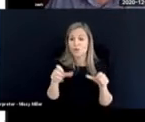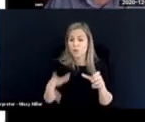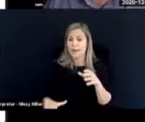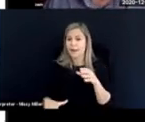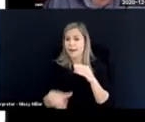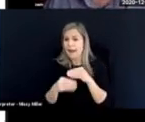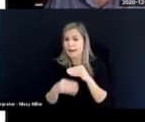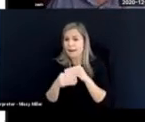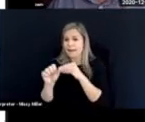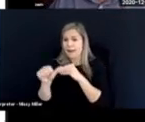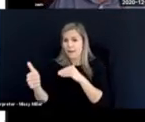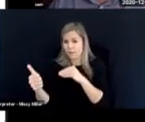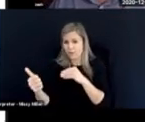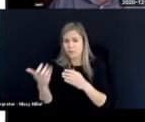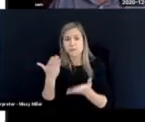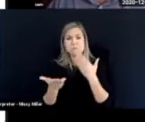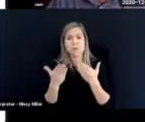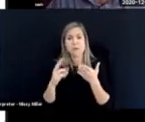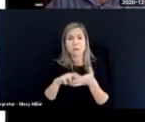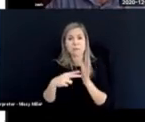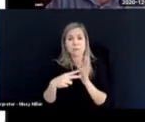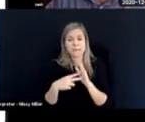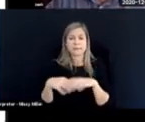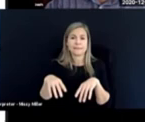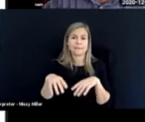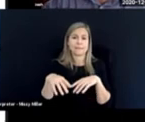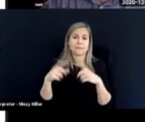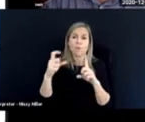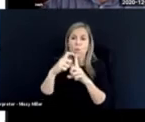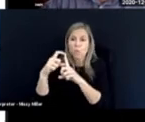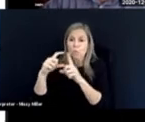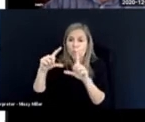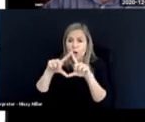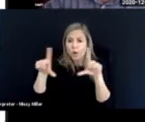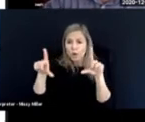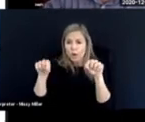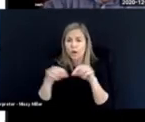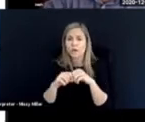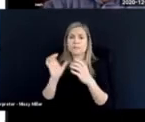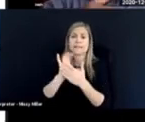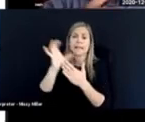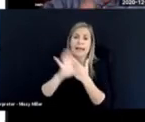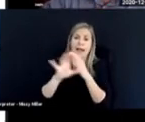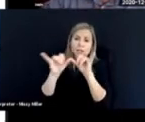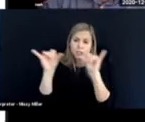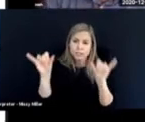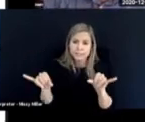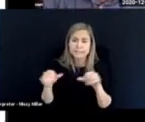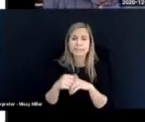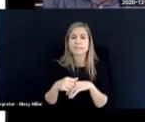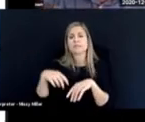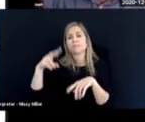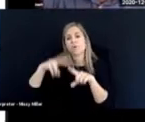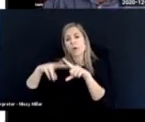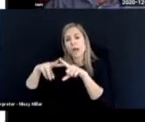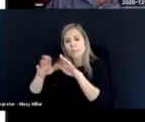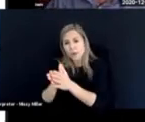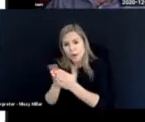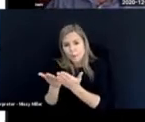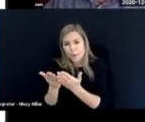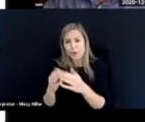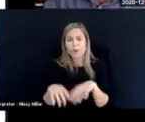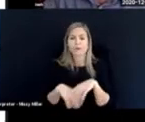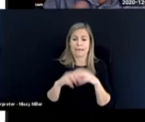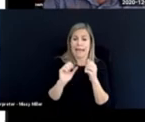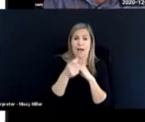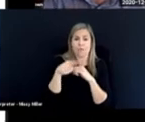You can introduce other supports like the calendar system. Word cards. A vocabulary book in some